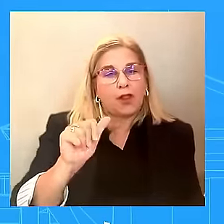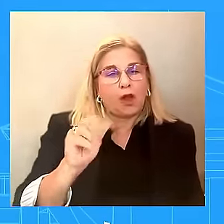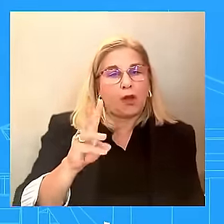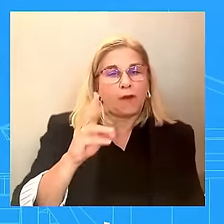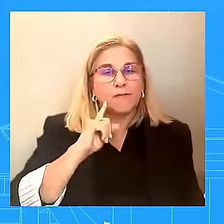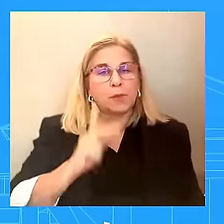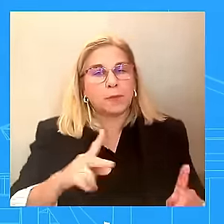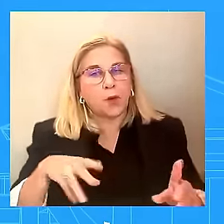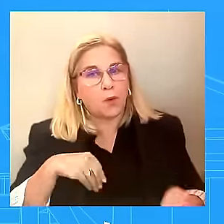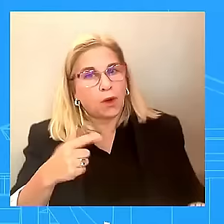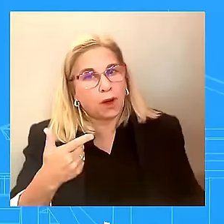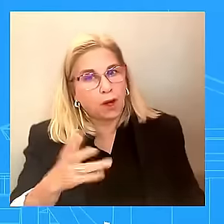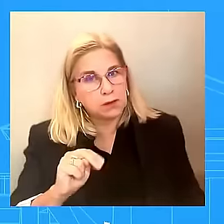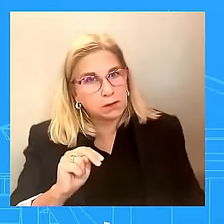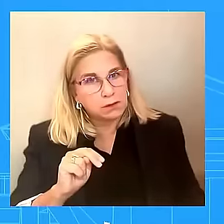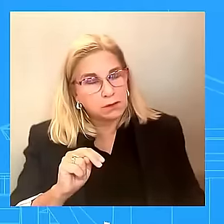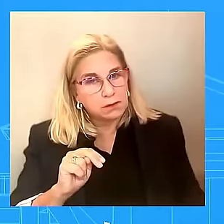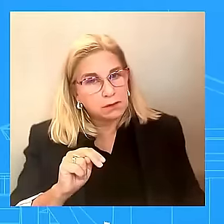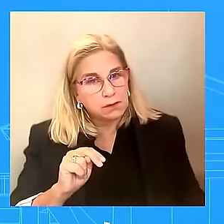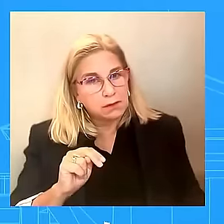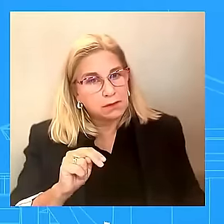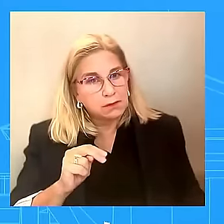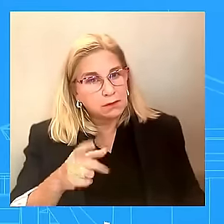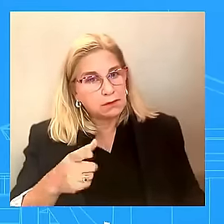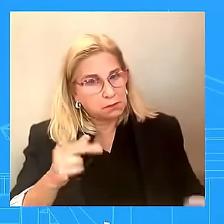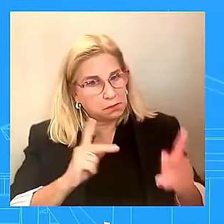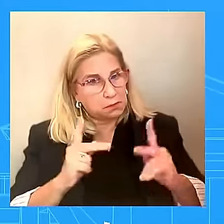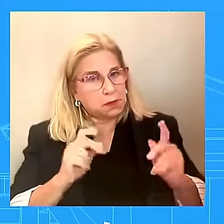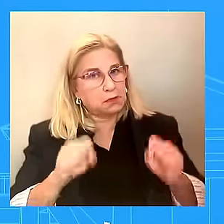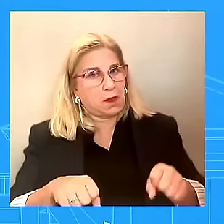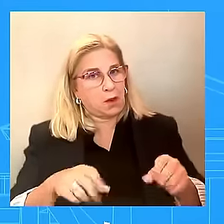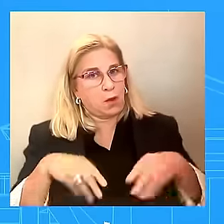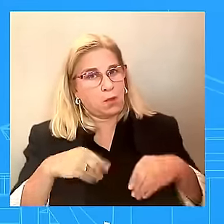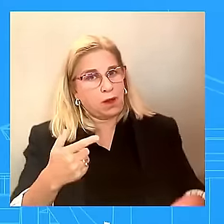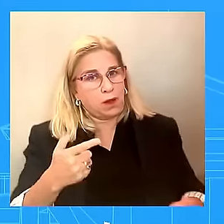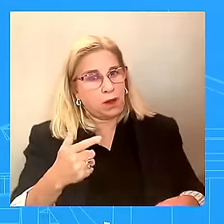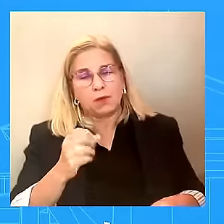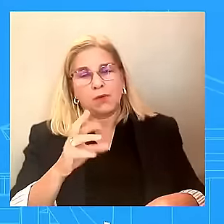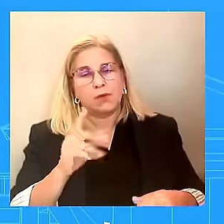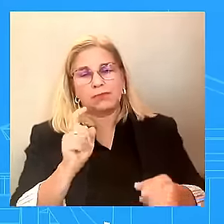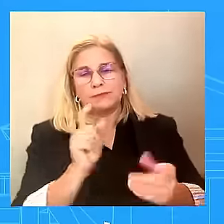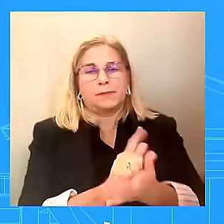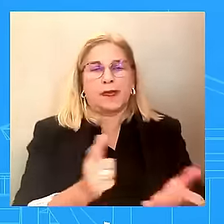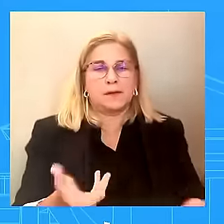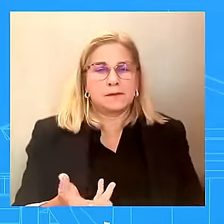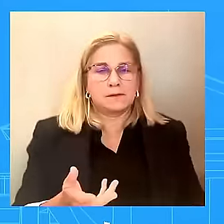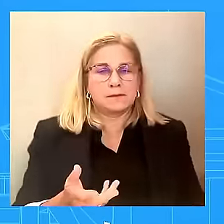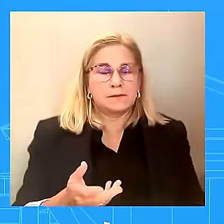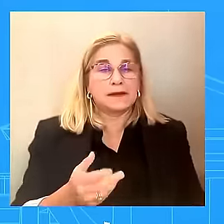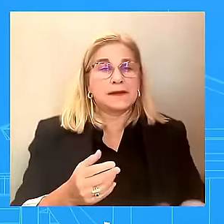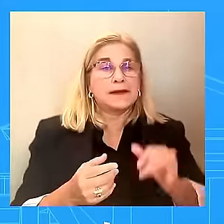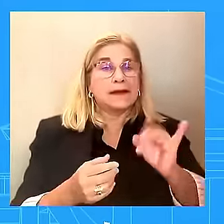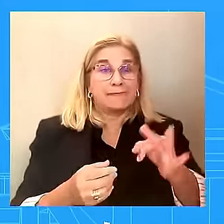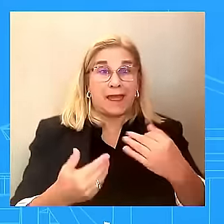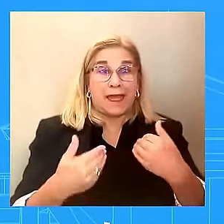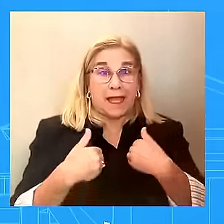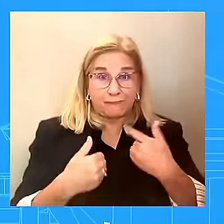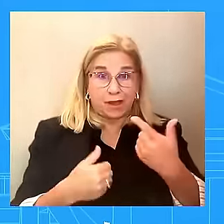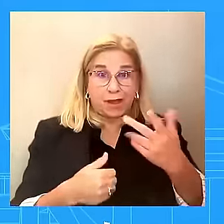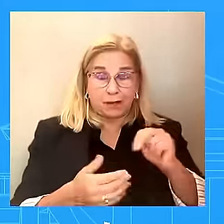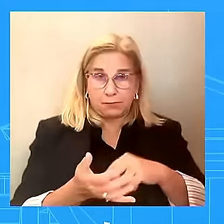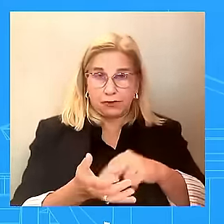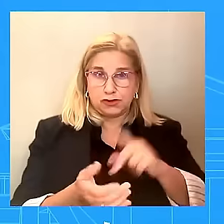possible mandatory jail time versus what she's saying now. And then also not answering the question of her gun ownership.